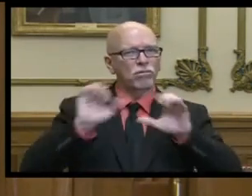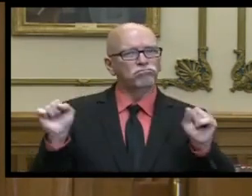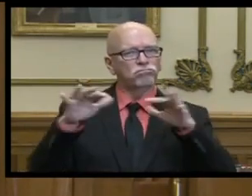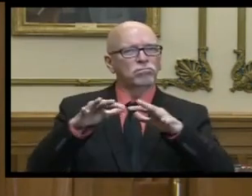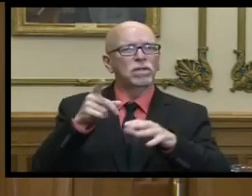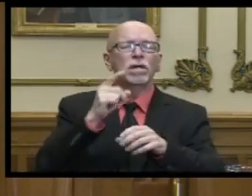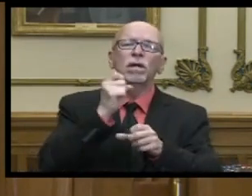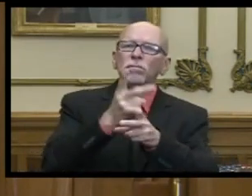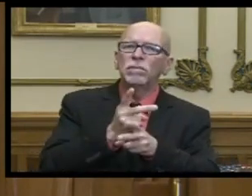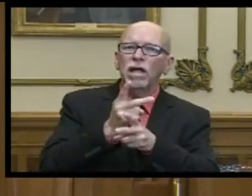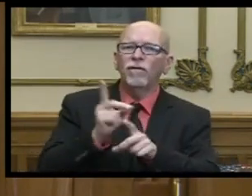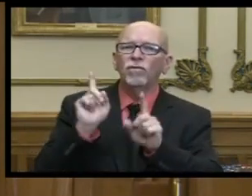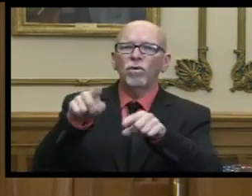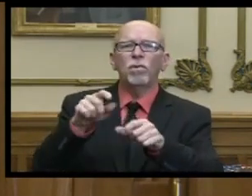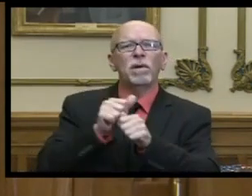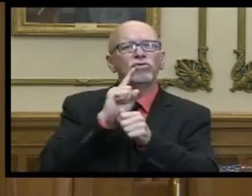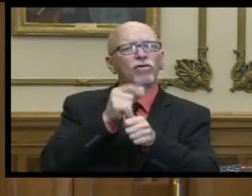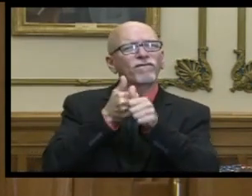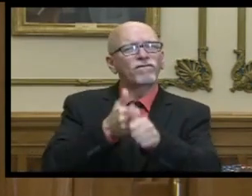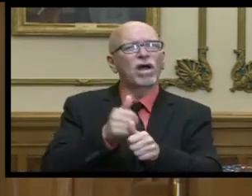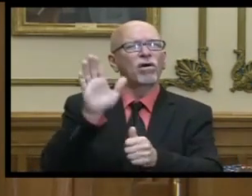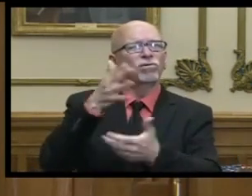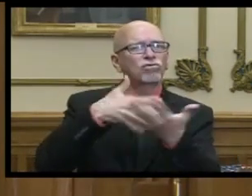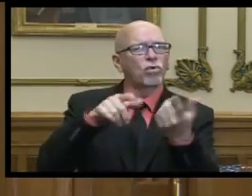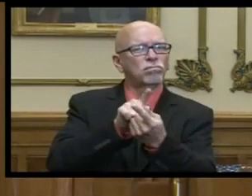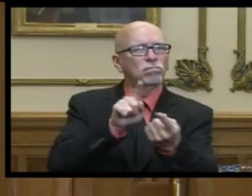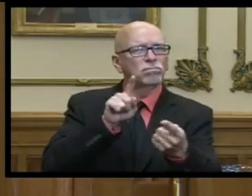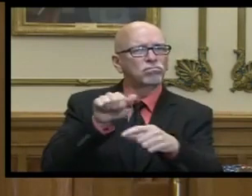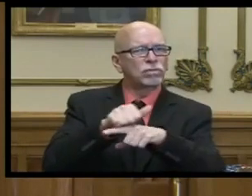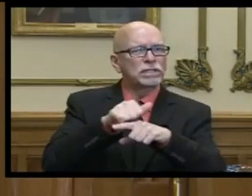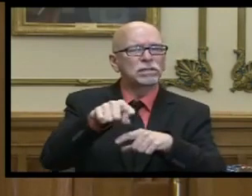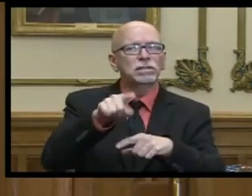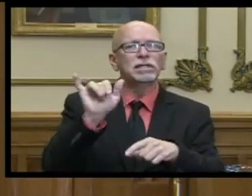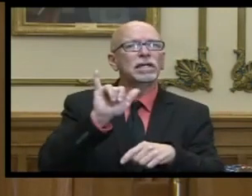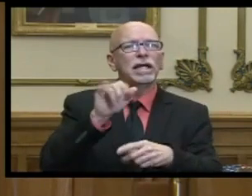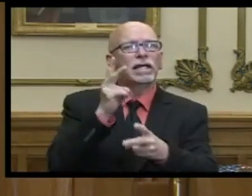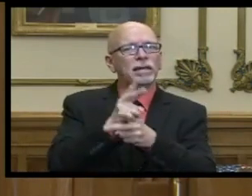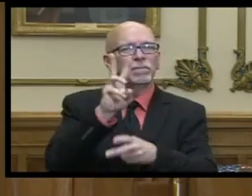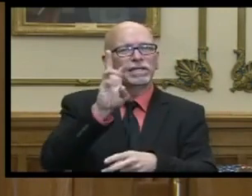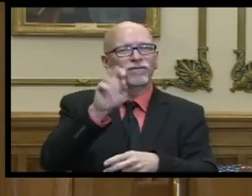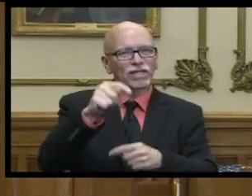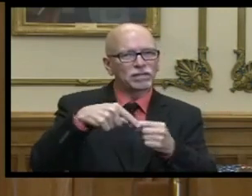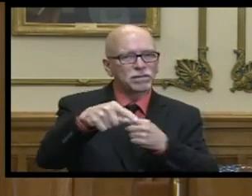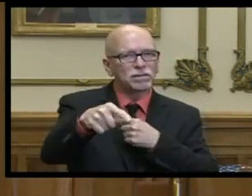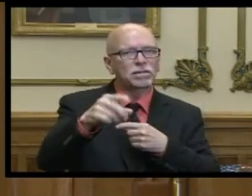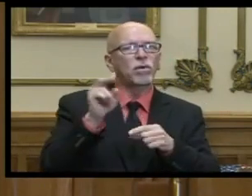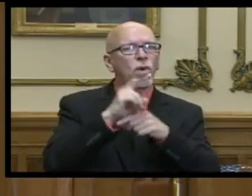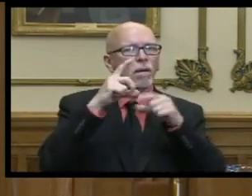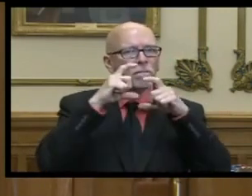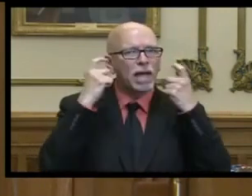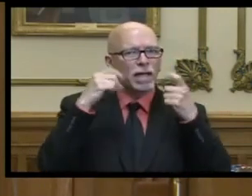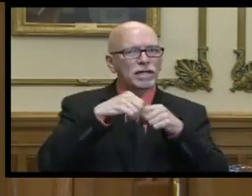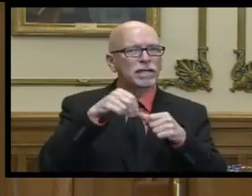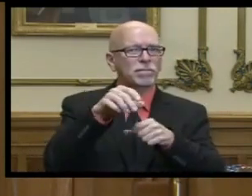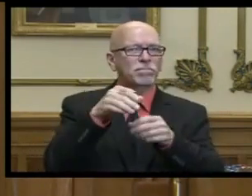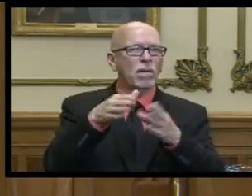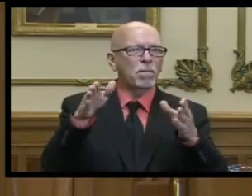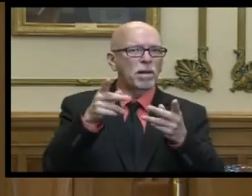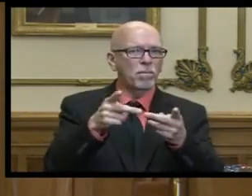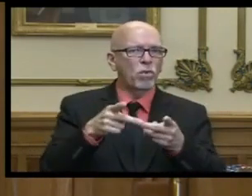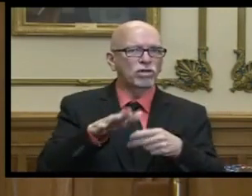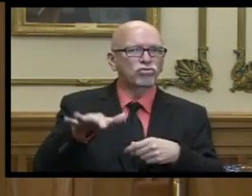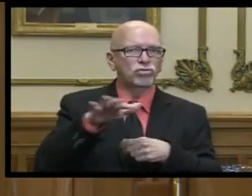take precautions by following the recommended social distancing practices such as keeping six feet apart and wearing masks in public locations